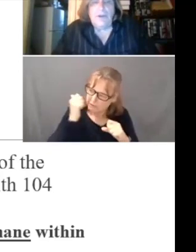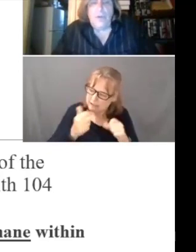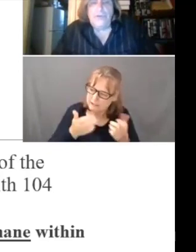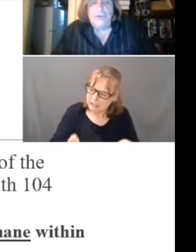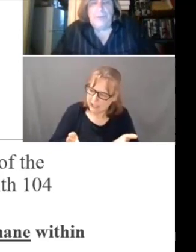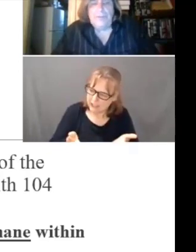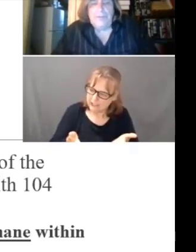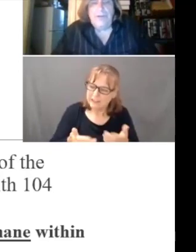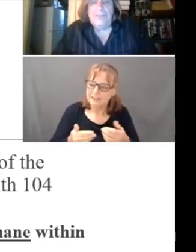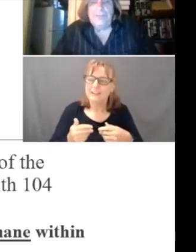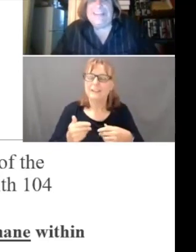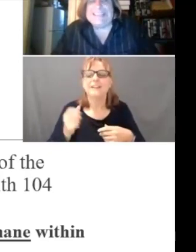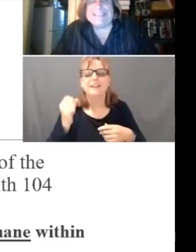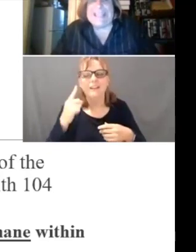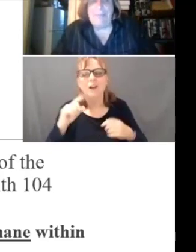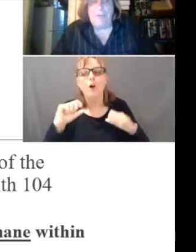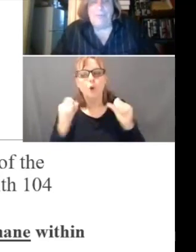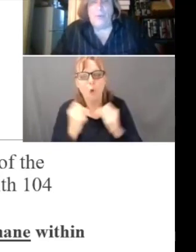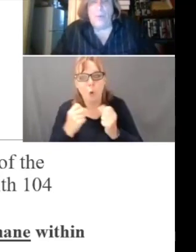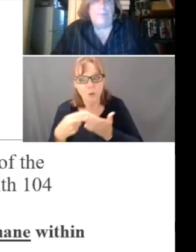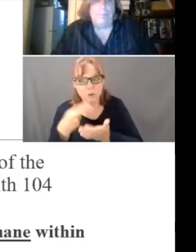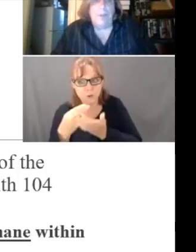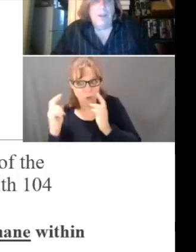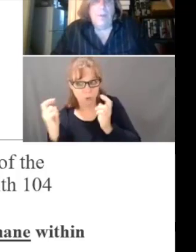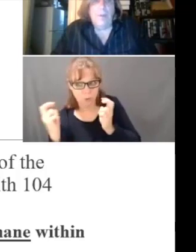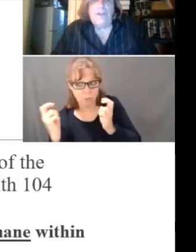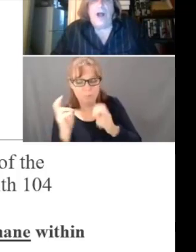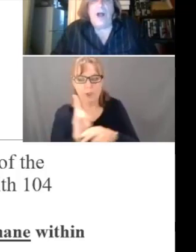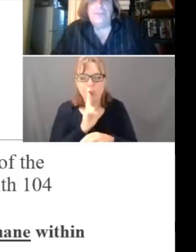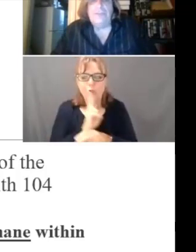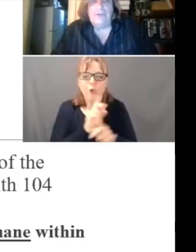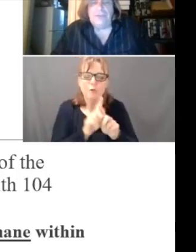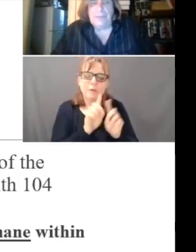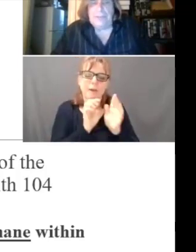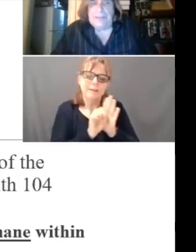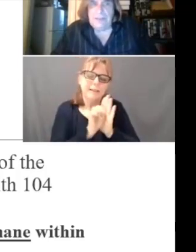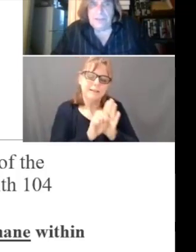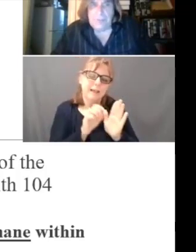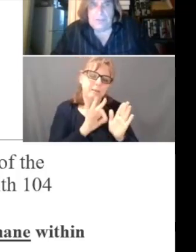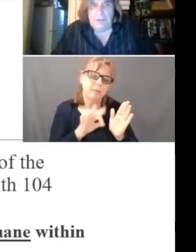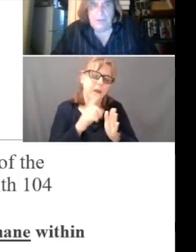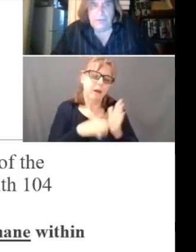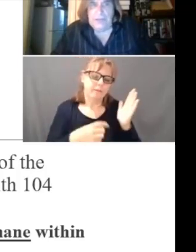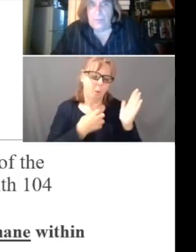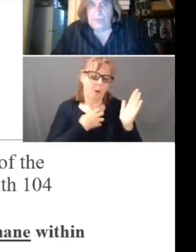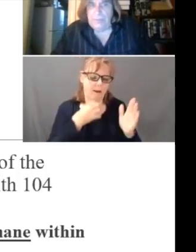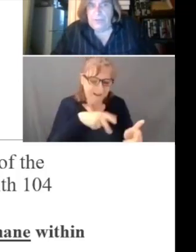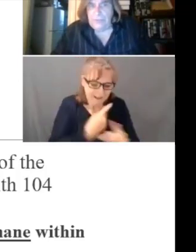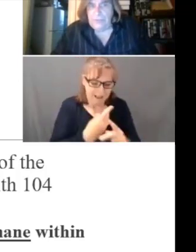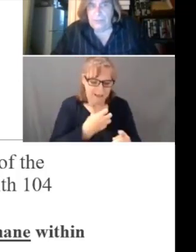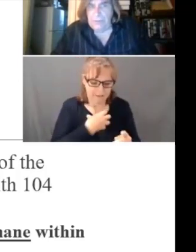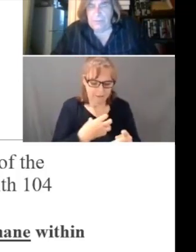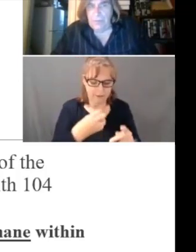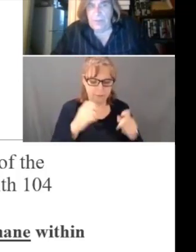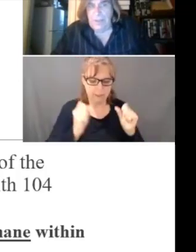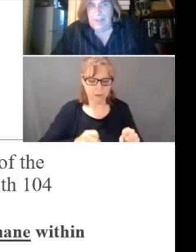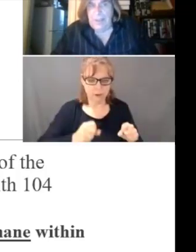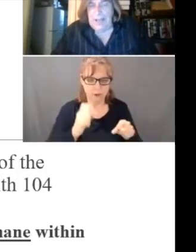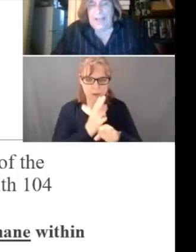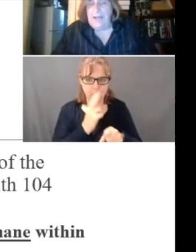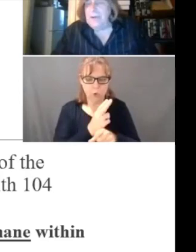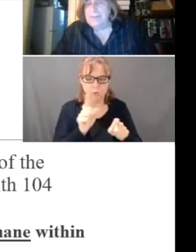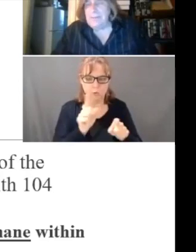The cold soup has been used as an example for what constitutes a complaint that should be treated with administrative review.